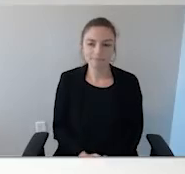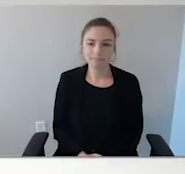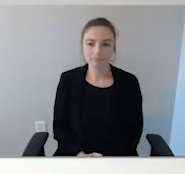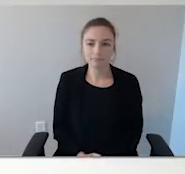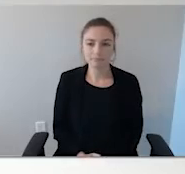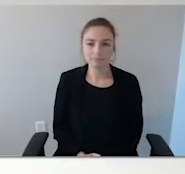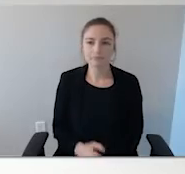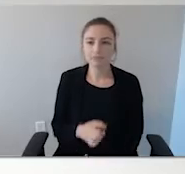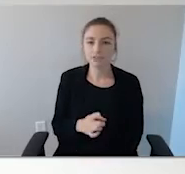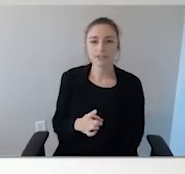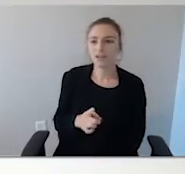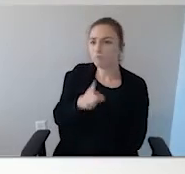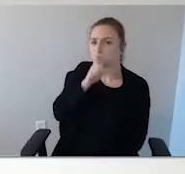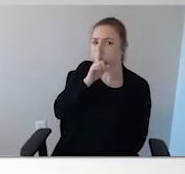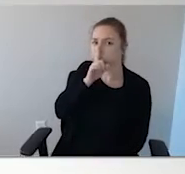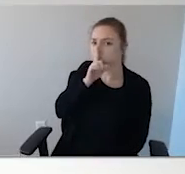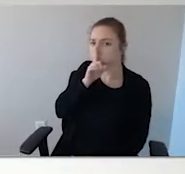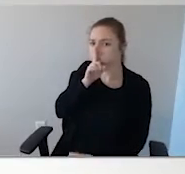I'm not getting a signal.